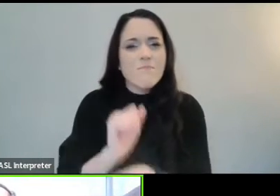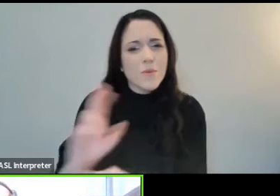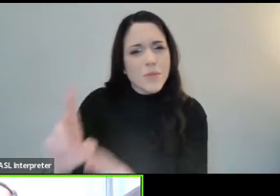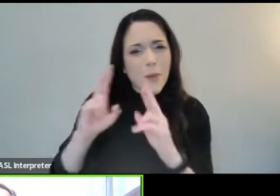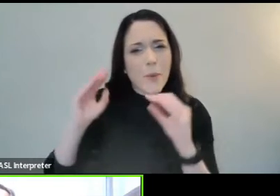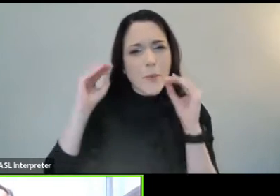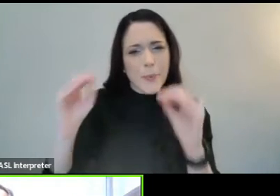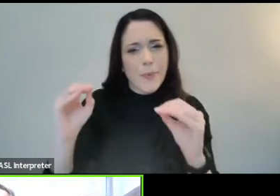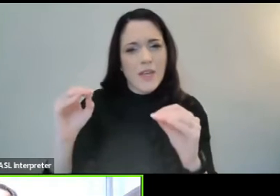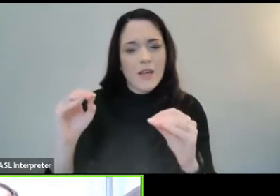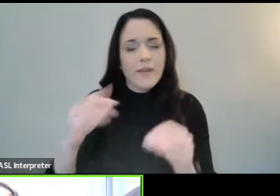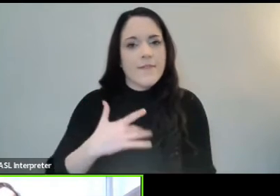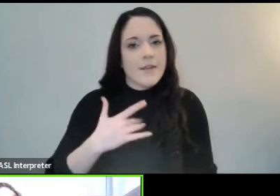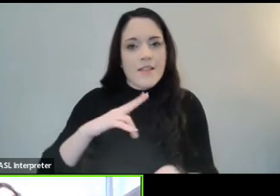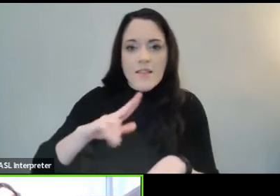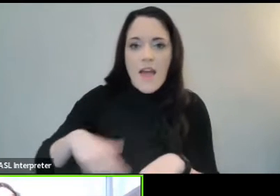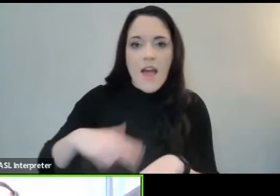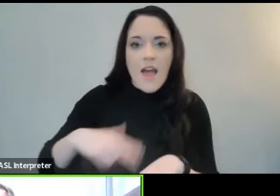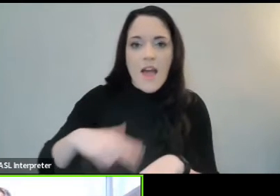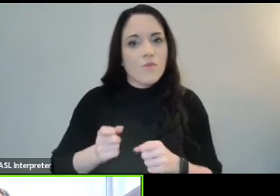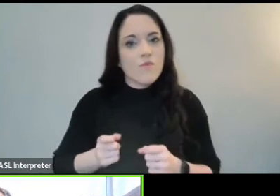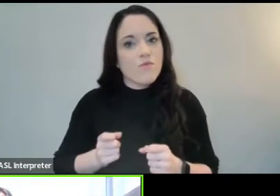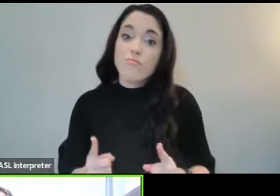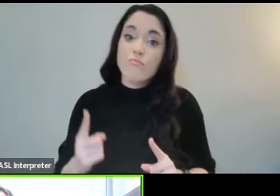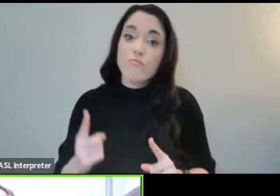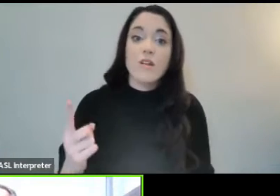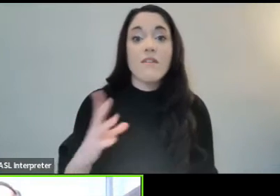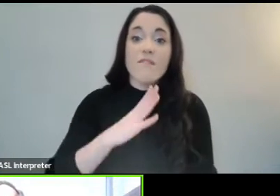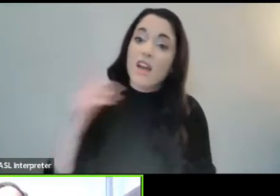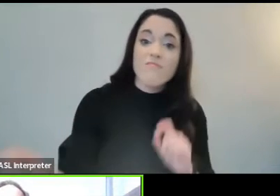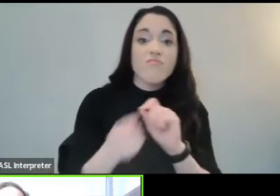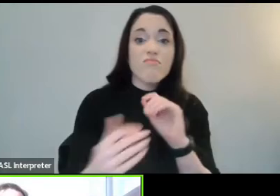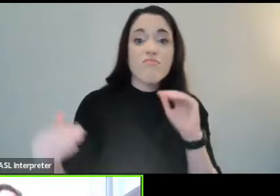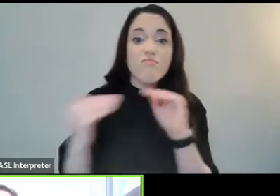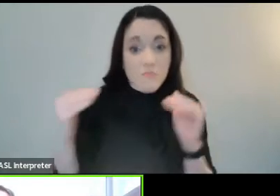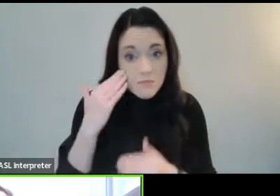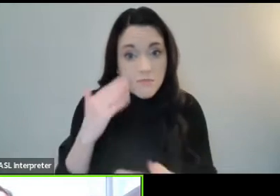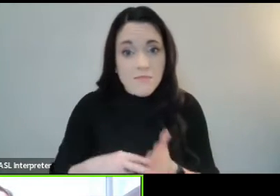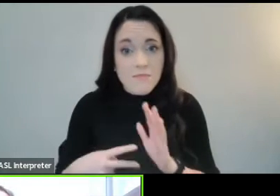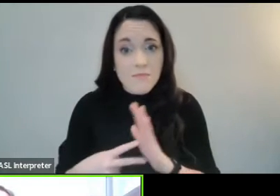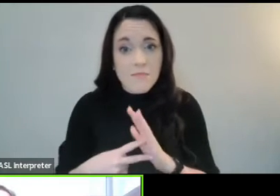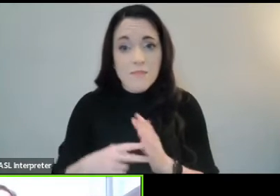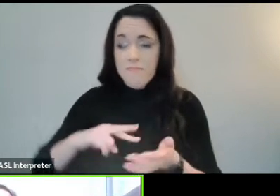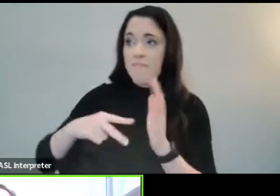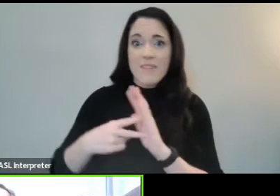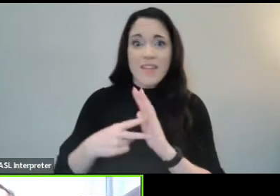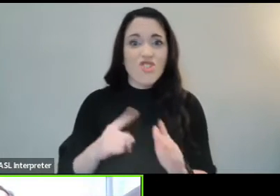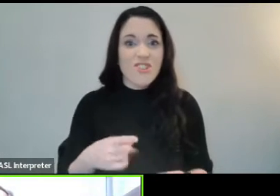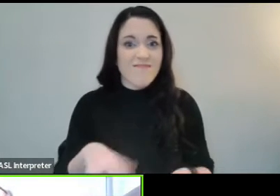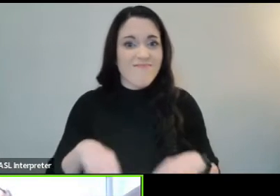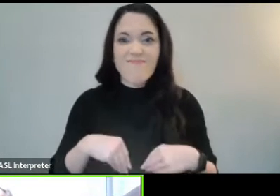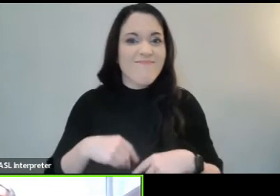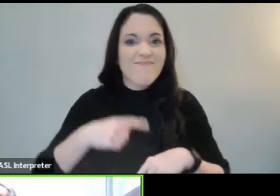natural it seems to give as good as I get, to take nothing lying down, to announce